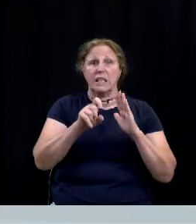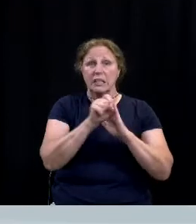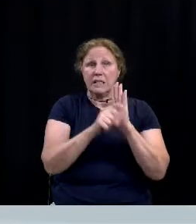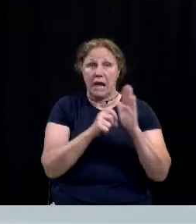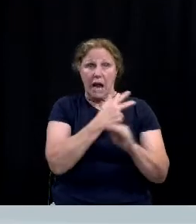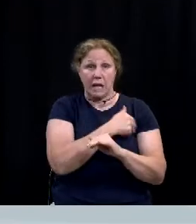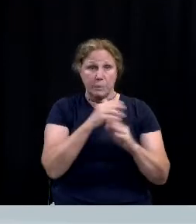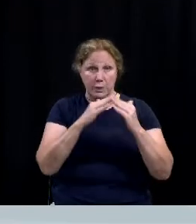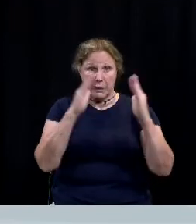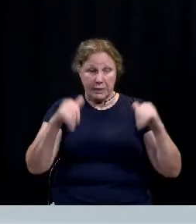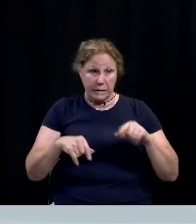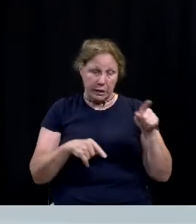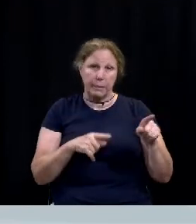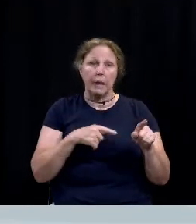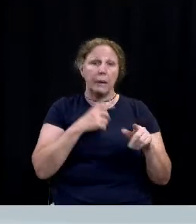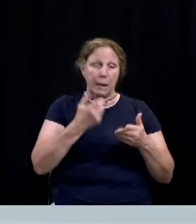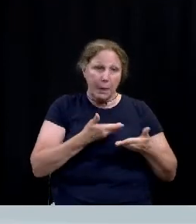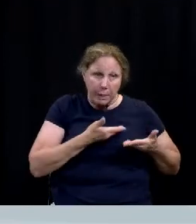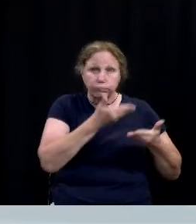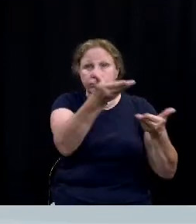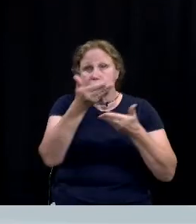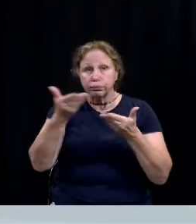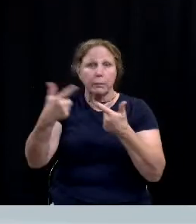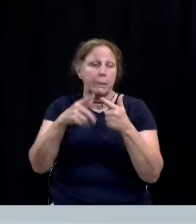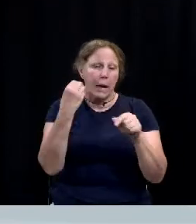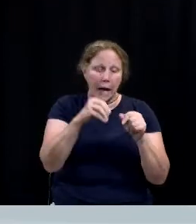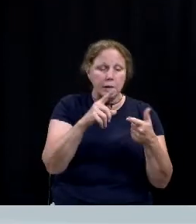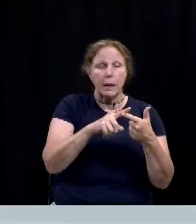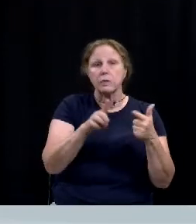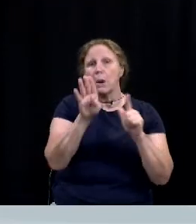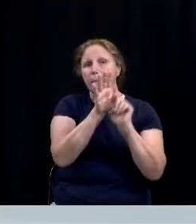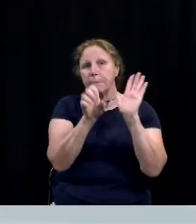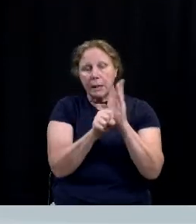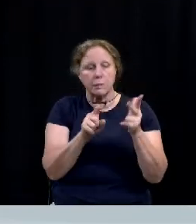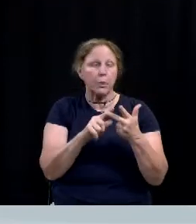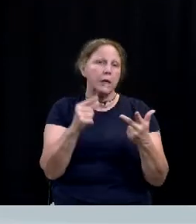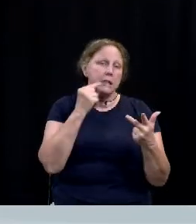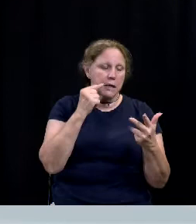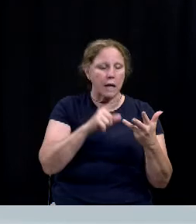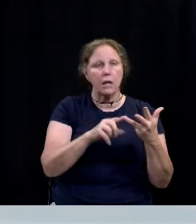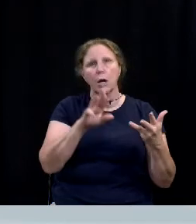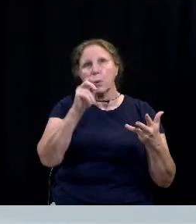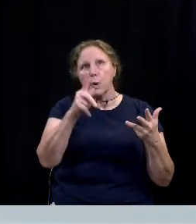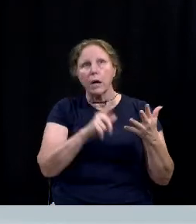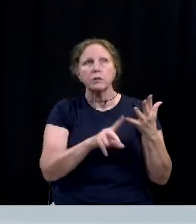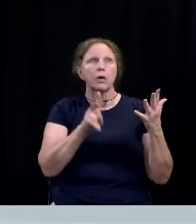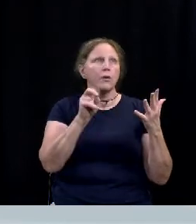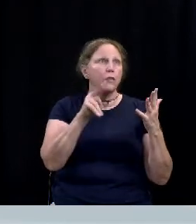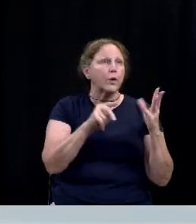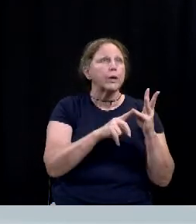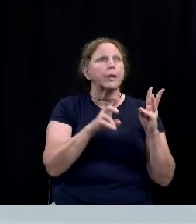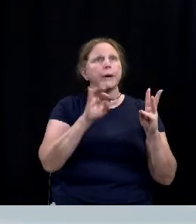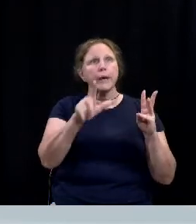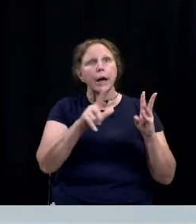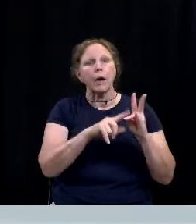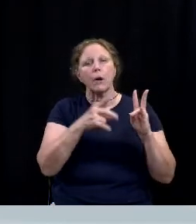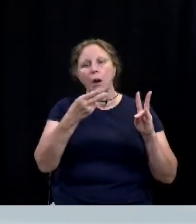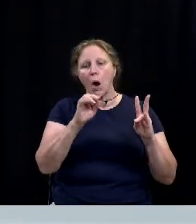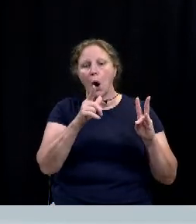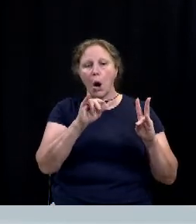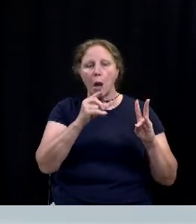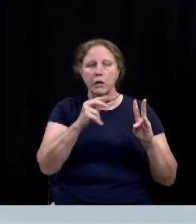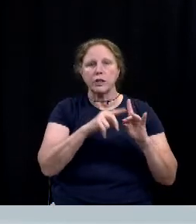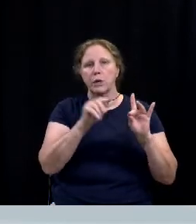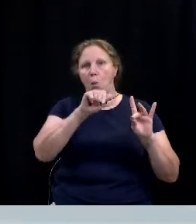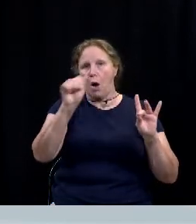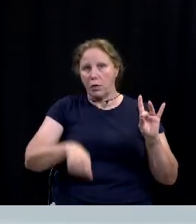they may need to be transported to El Paso Big Spring San Antonio Rusk Vernon Terrell Harlingen or Austin